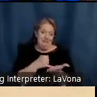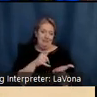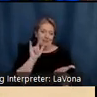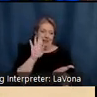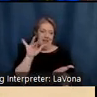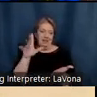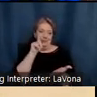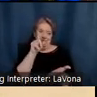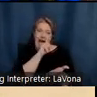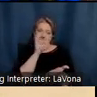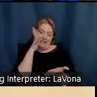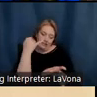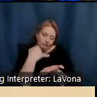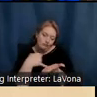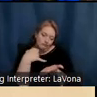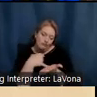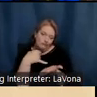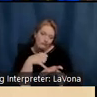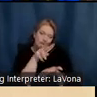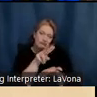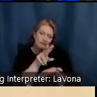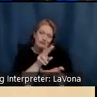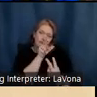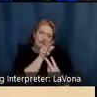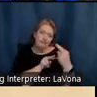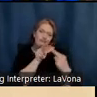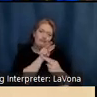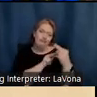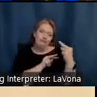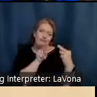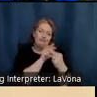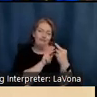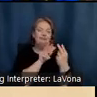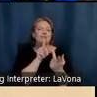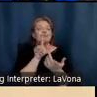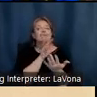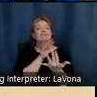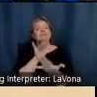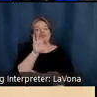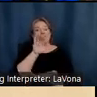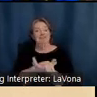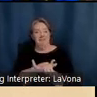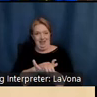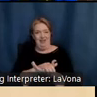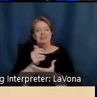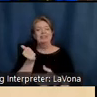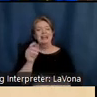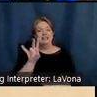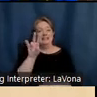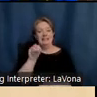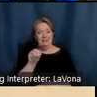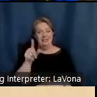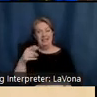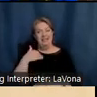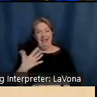on the pages. The couple were married in 1870, having five children, five of